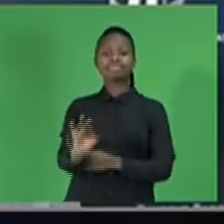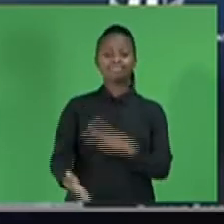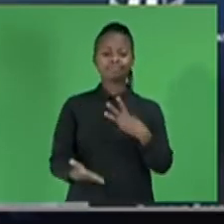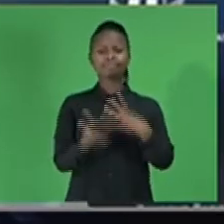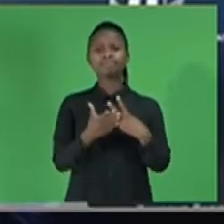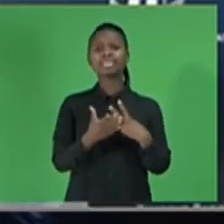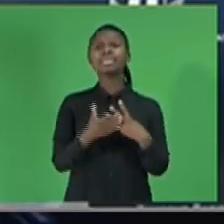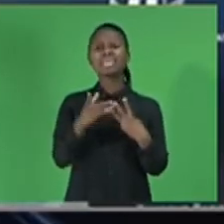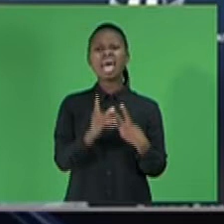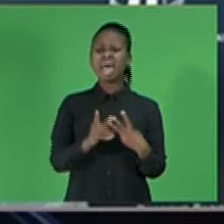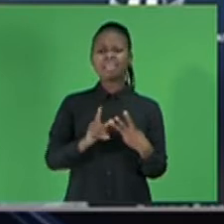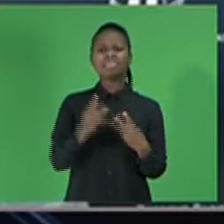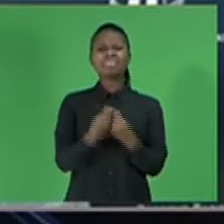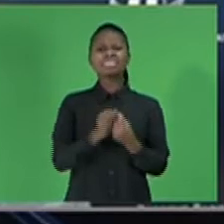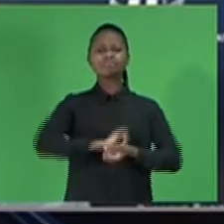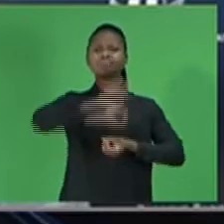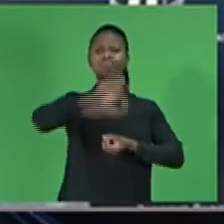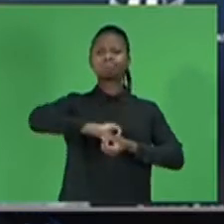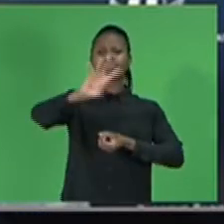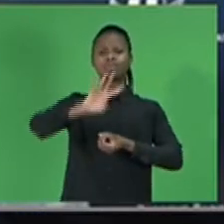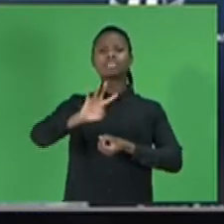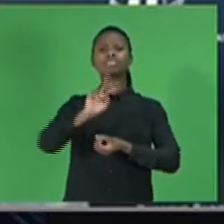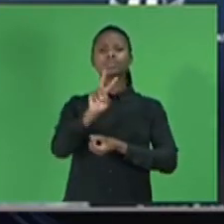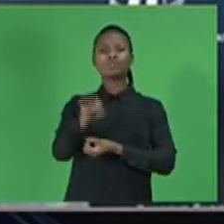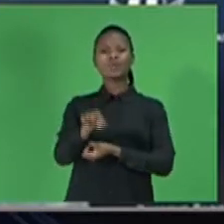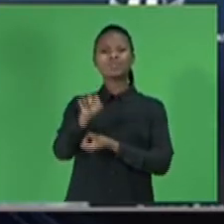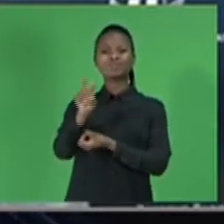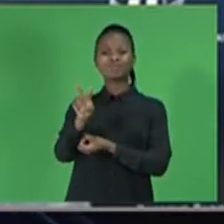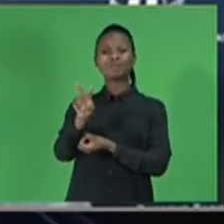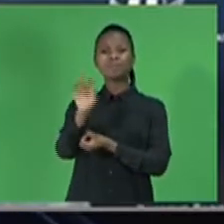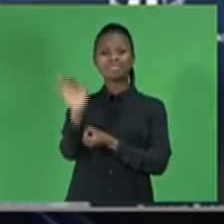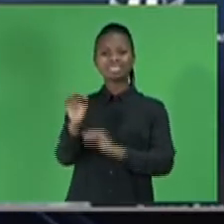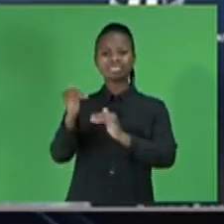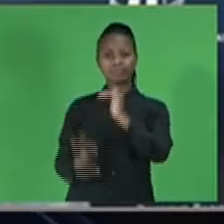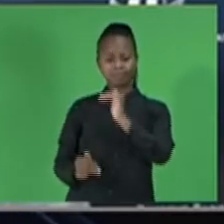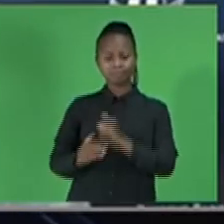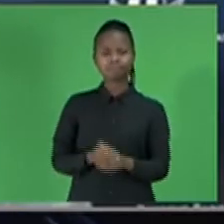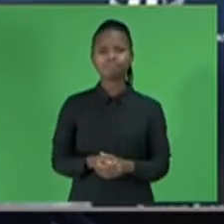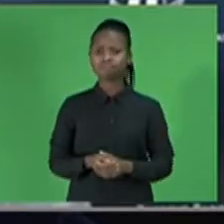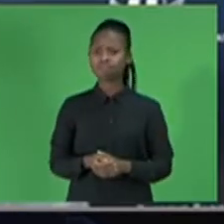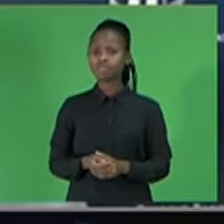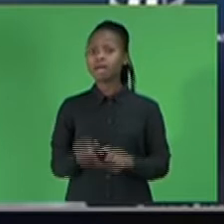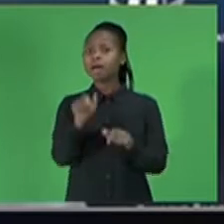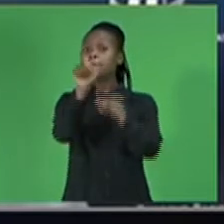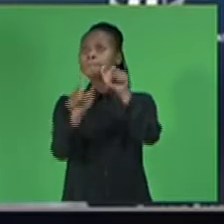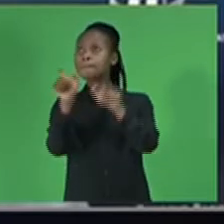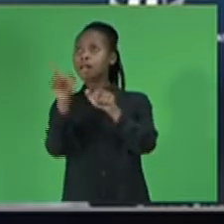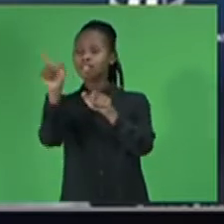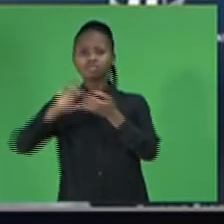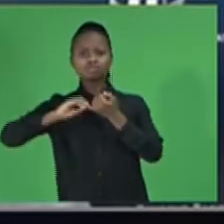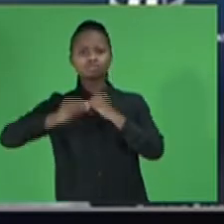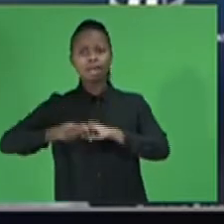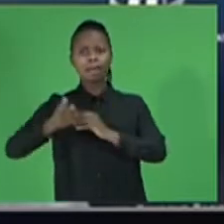July events and the pandemic are likely to have lasting effects on investor confidence and job creation,